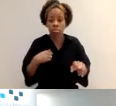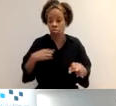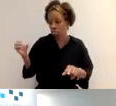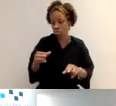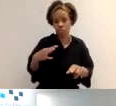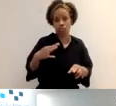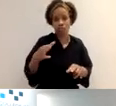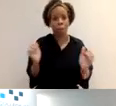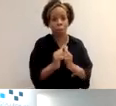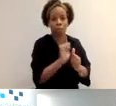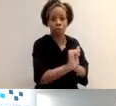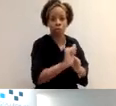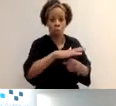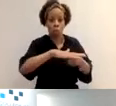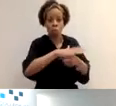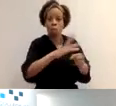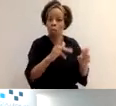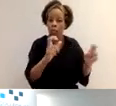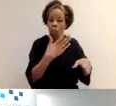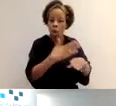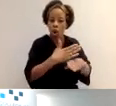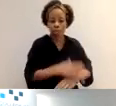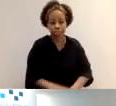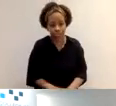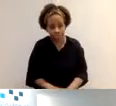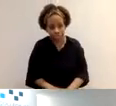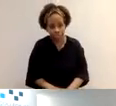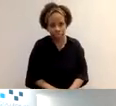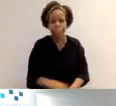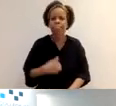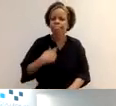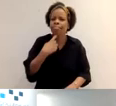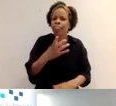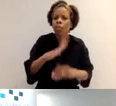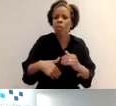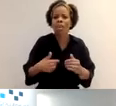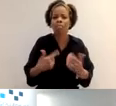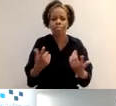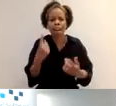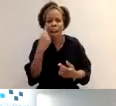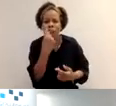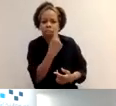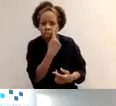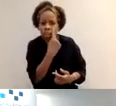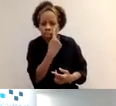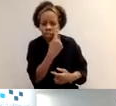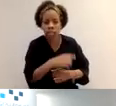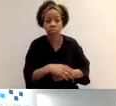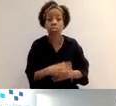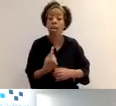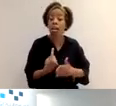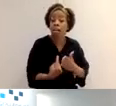So just moving on there. So I mentioned about evidence. So the other part of your profile is that if you are selected,